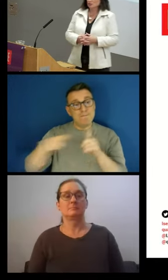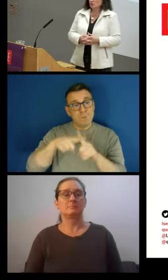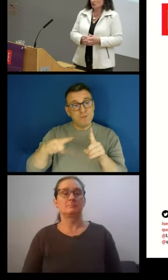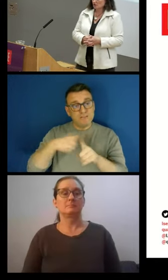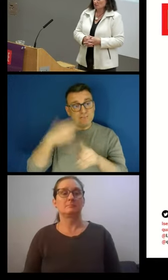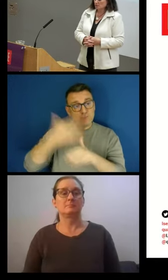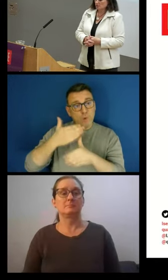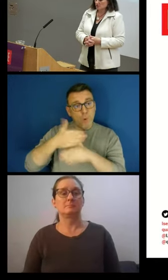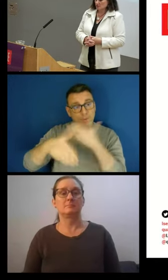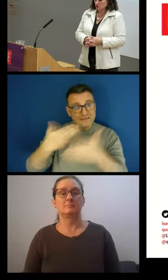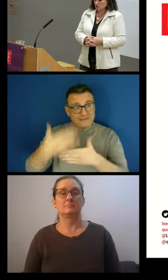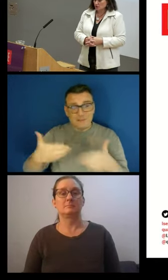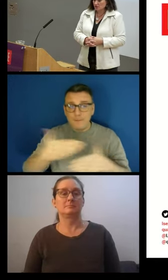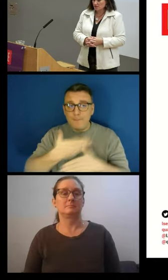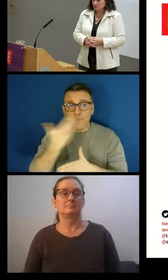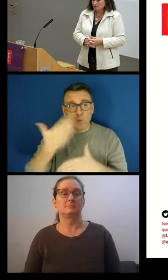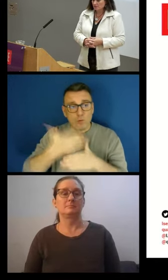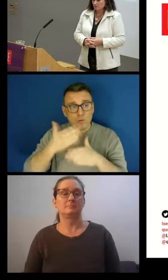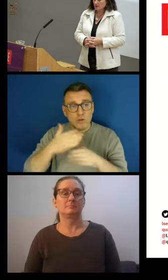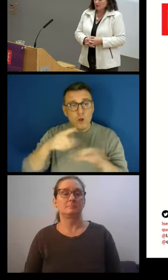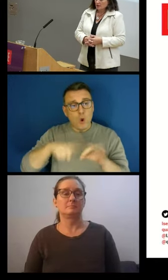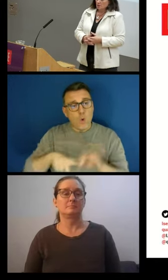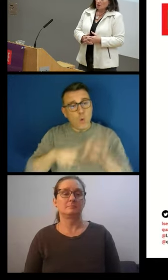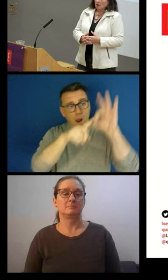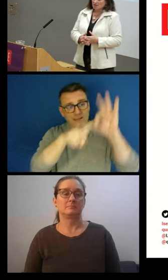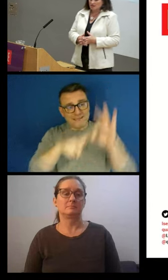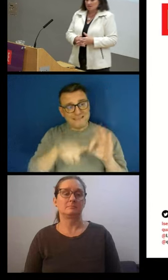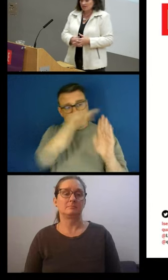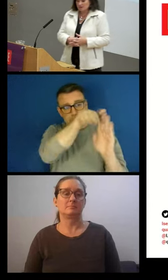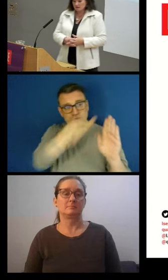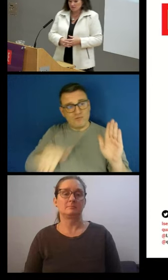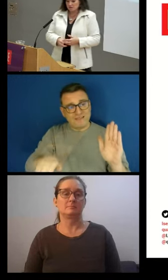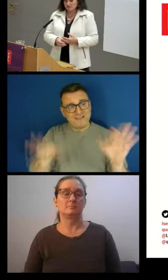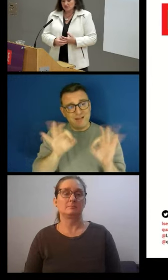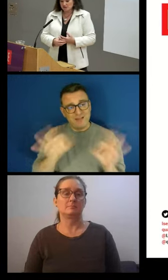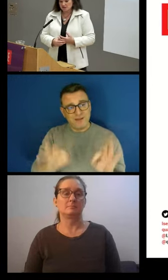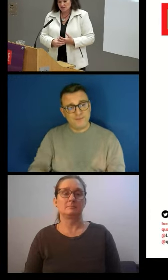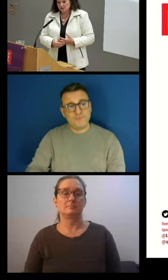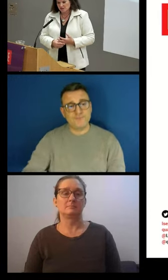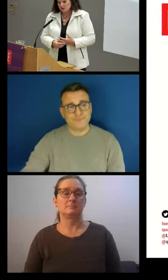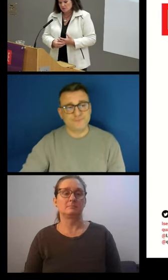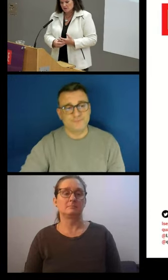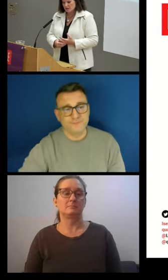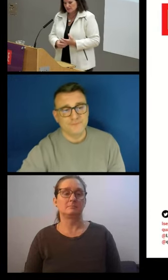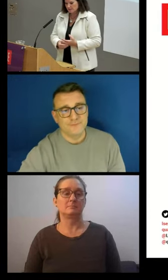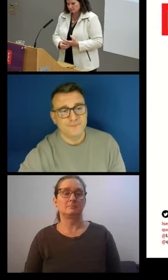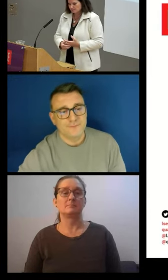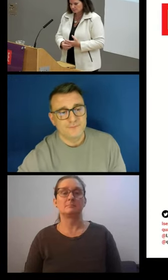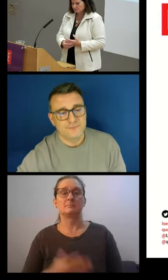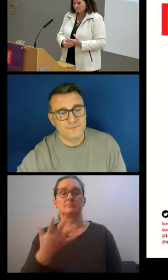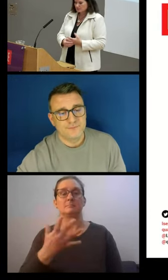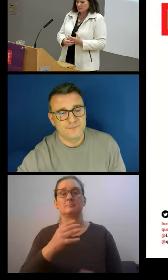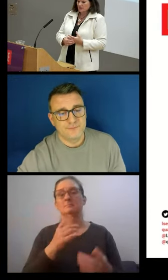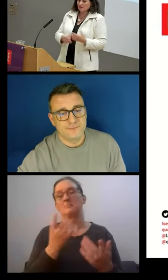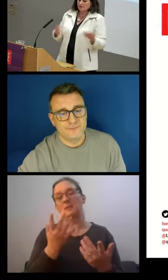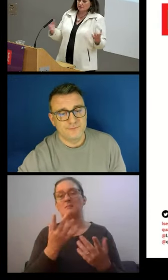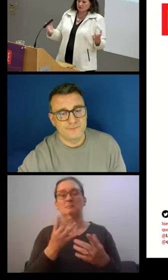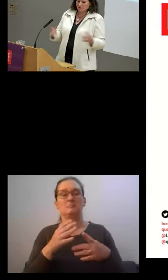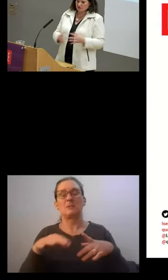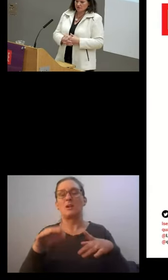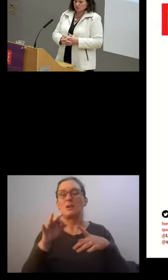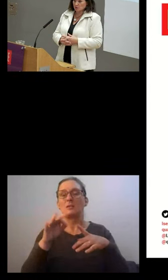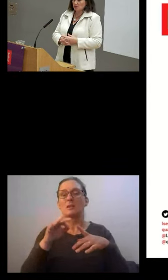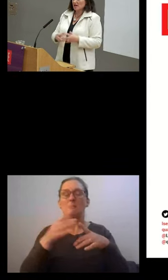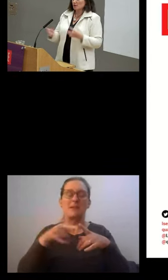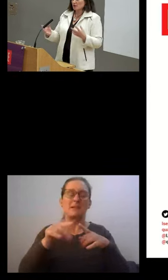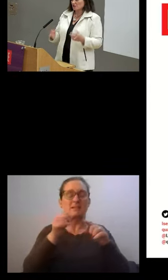proportion of poor quality employment has not decreased. While the intensity of deprivation has ticked up slightly, there